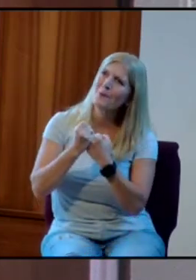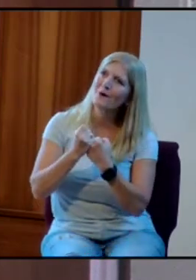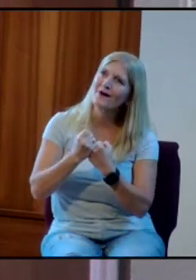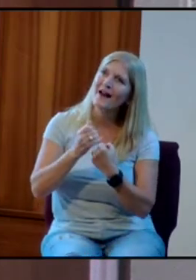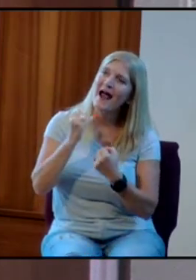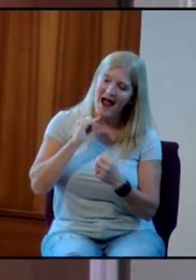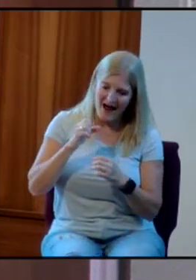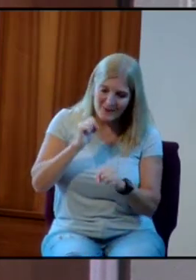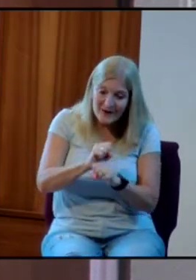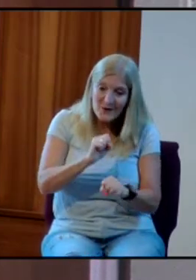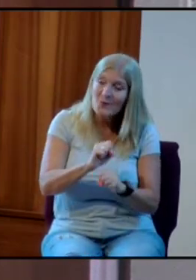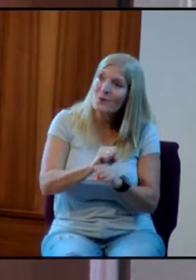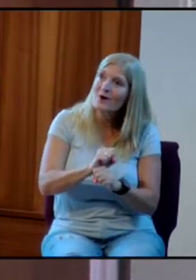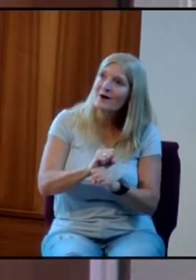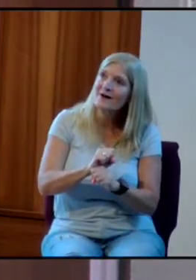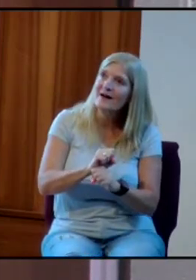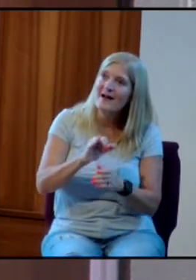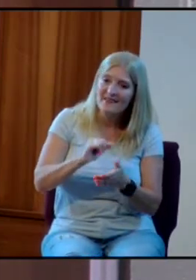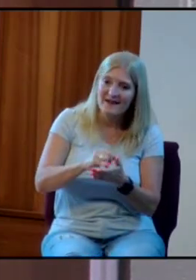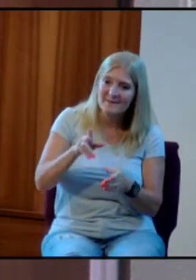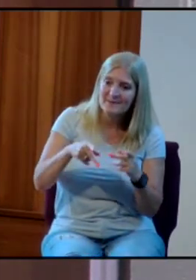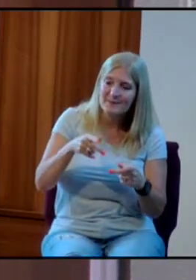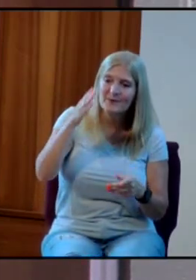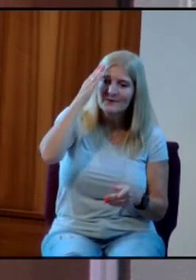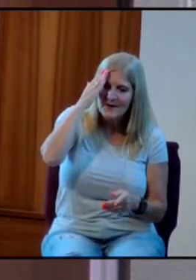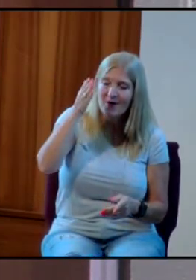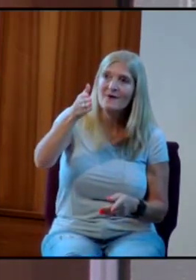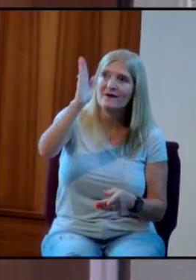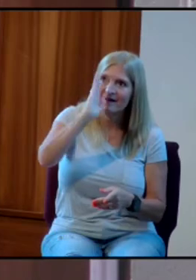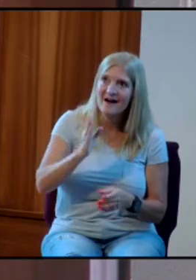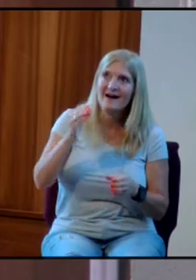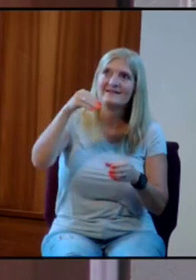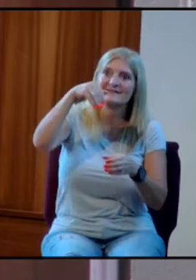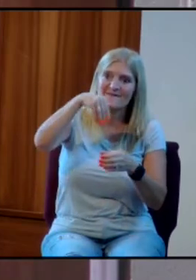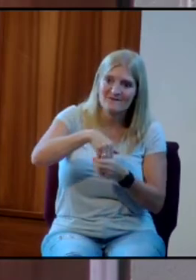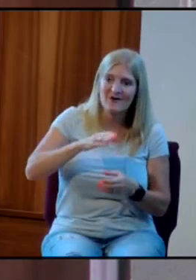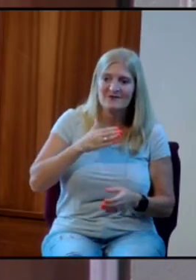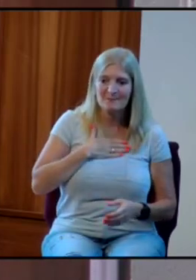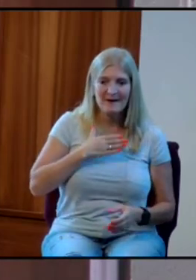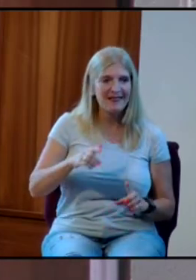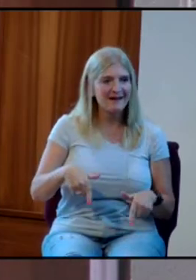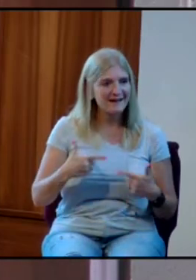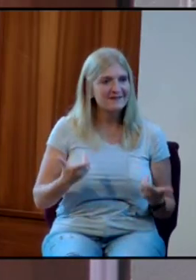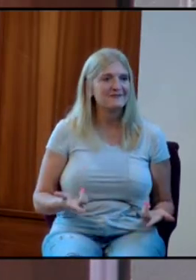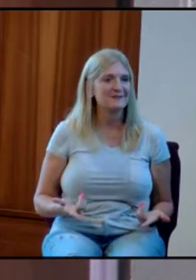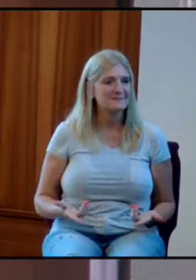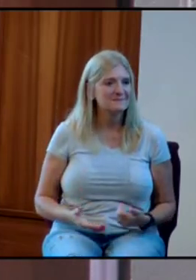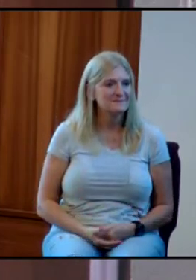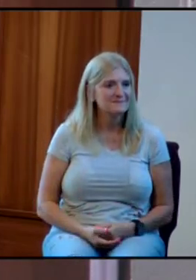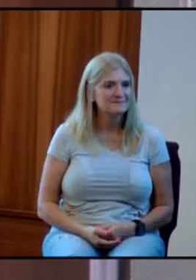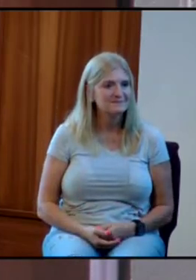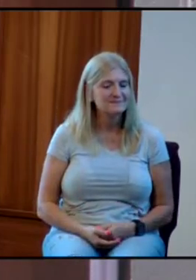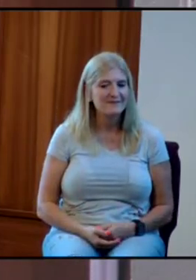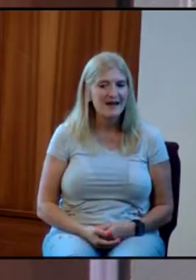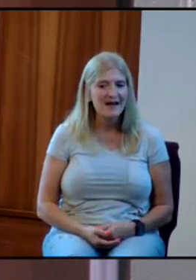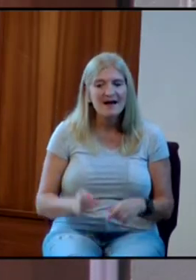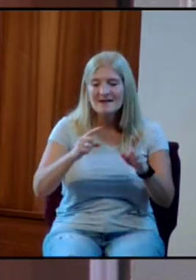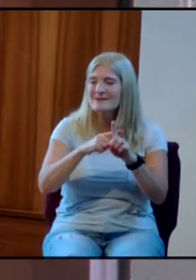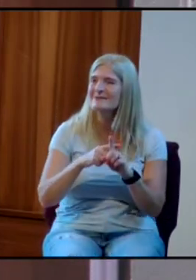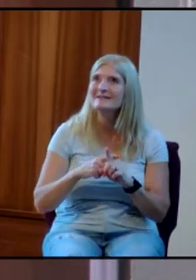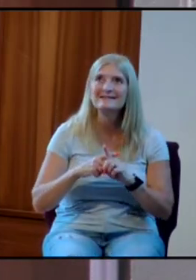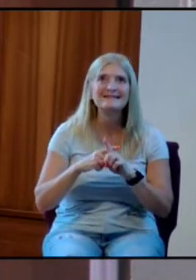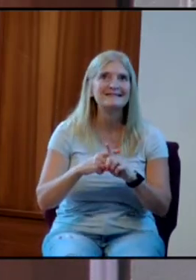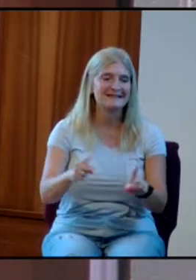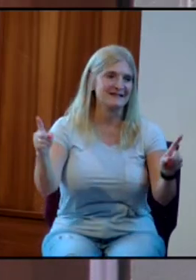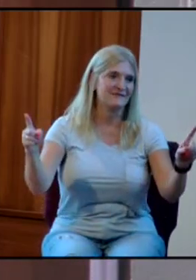it in the kind of way that people sense something beautiful about who you are in my life. Church. There is a difference between